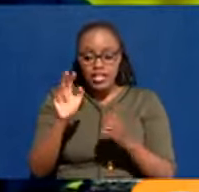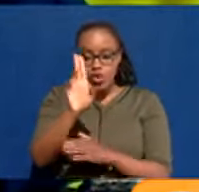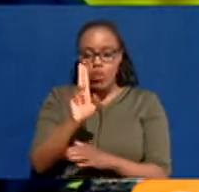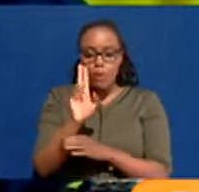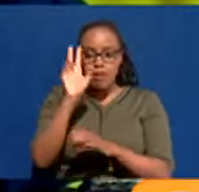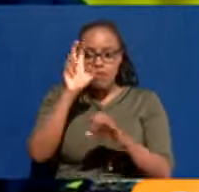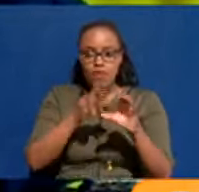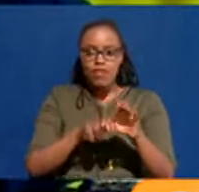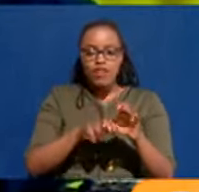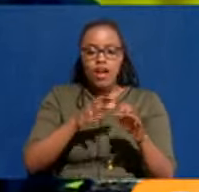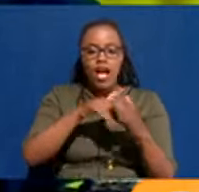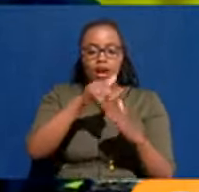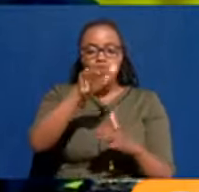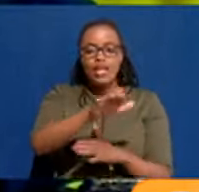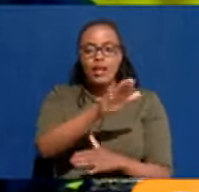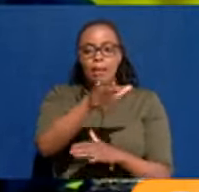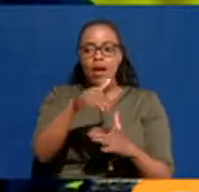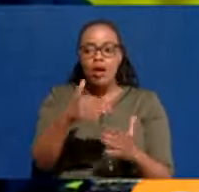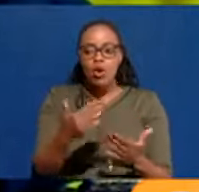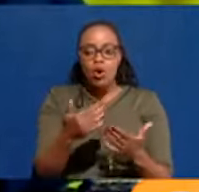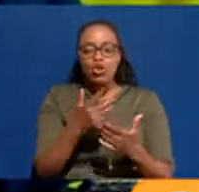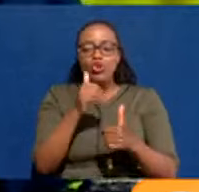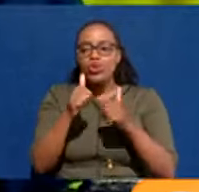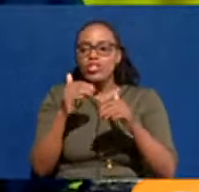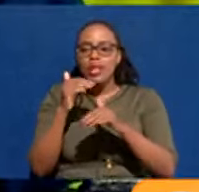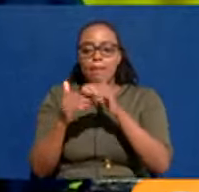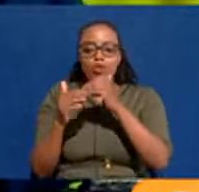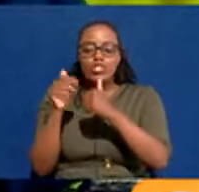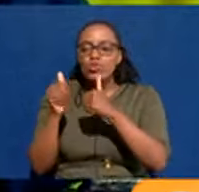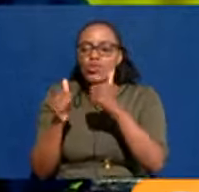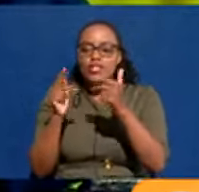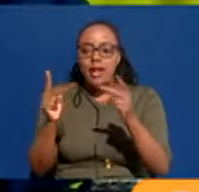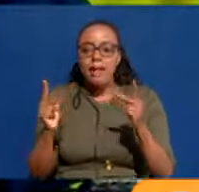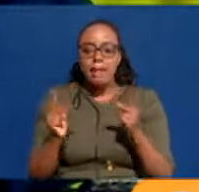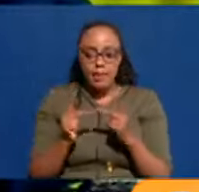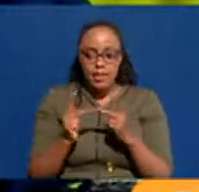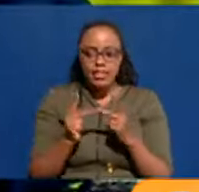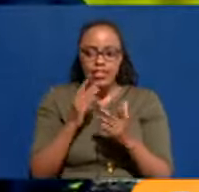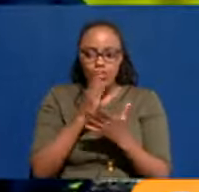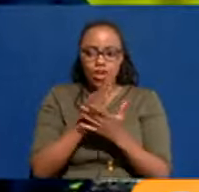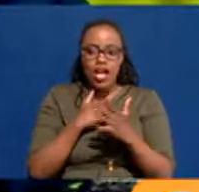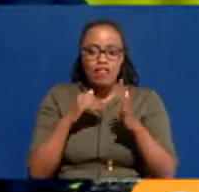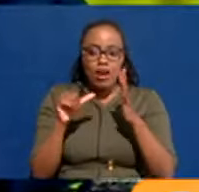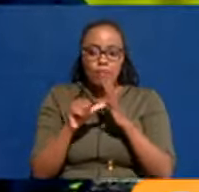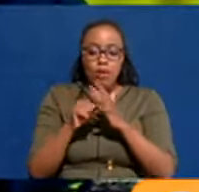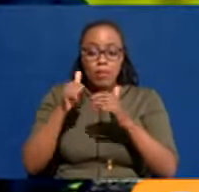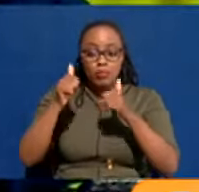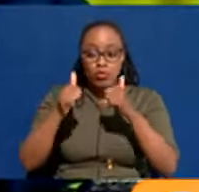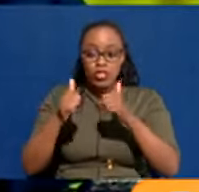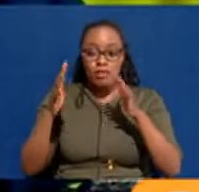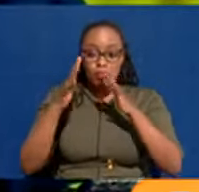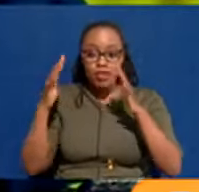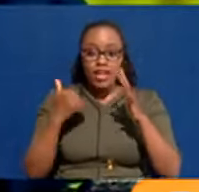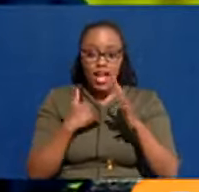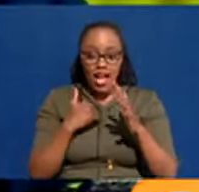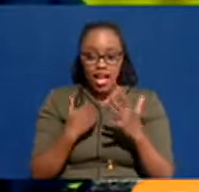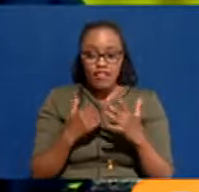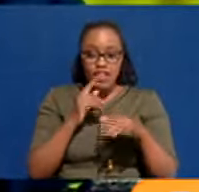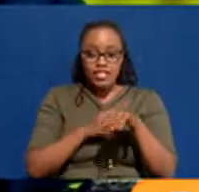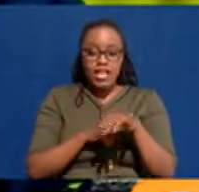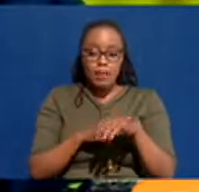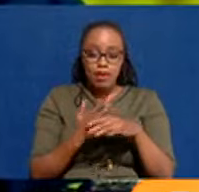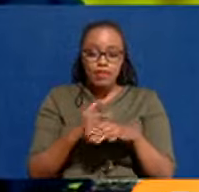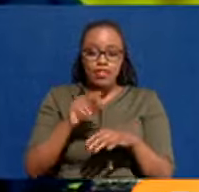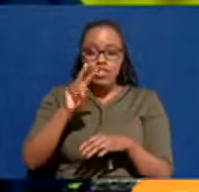is outside Parliament or it is on Moya Avenue. It is a decent that spot. Of course, there are bigger problems that they have, the rate. When you get in,